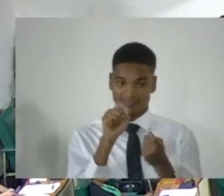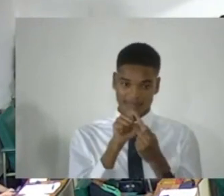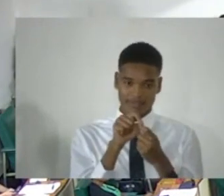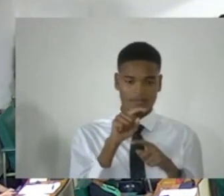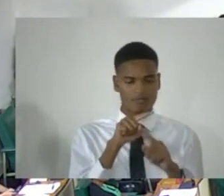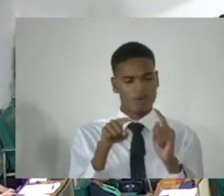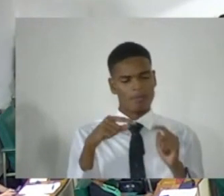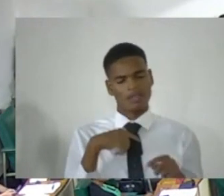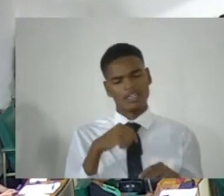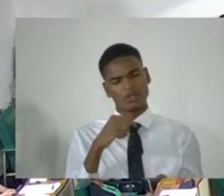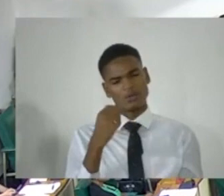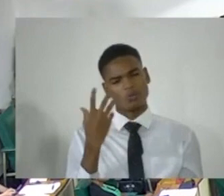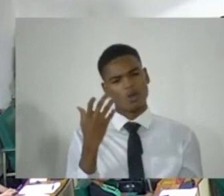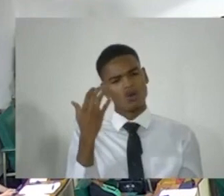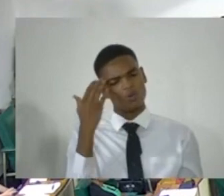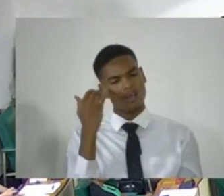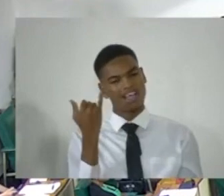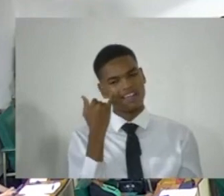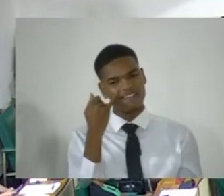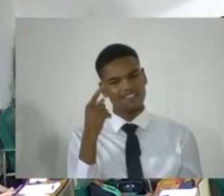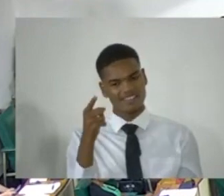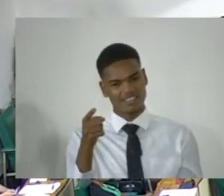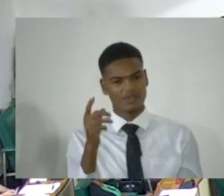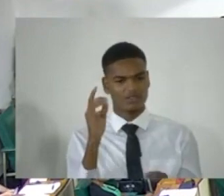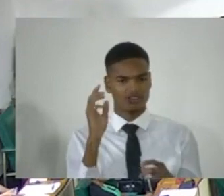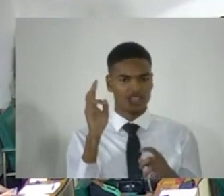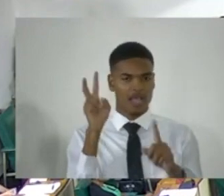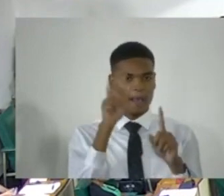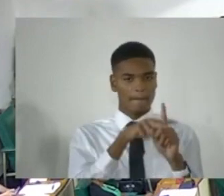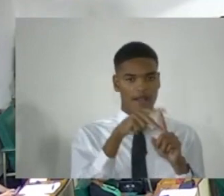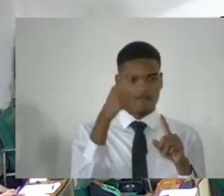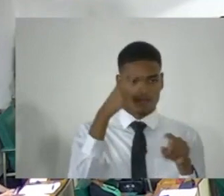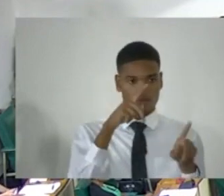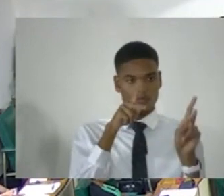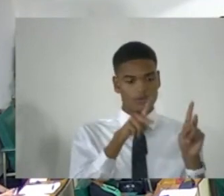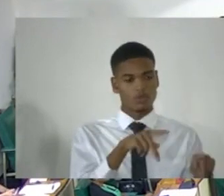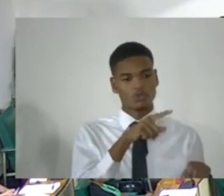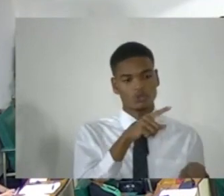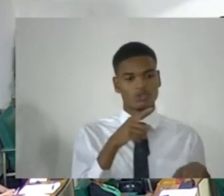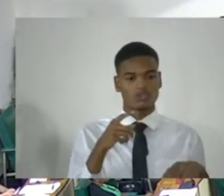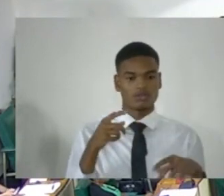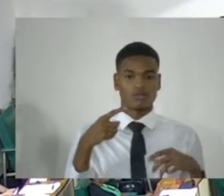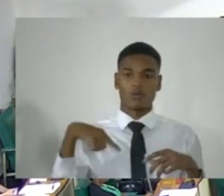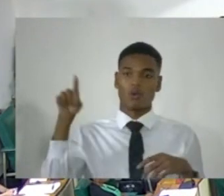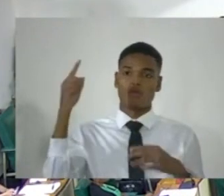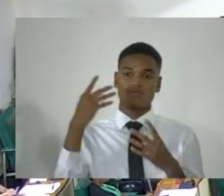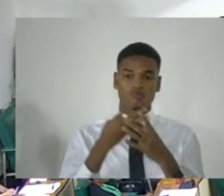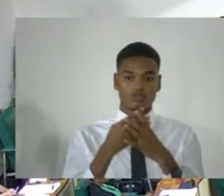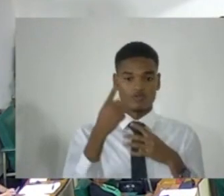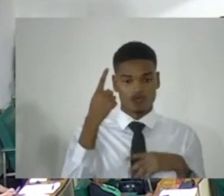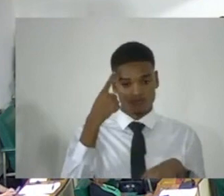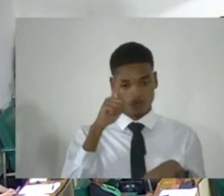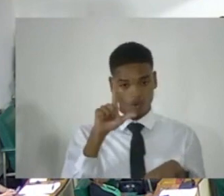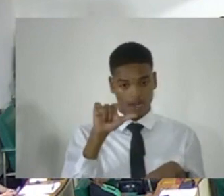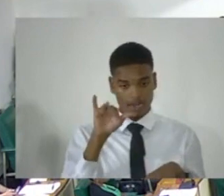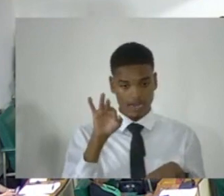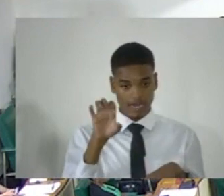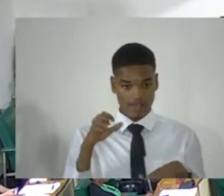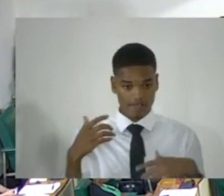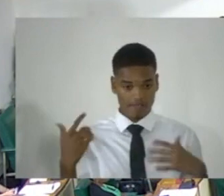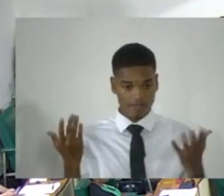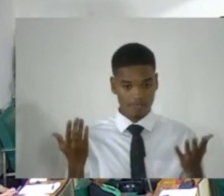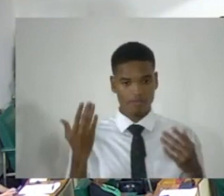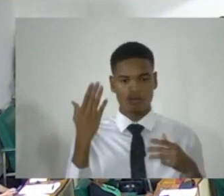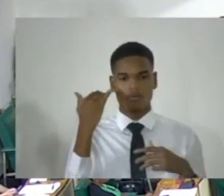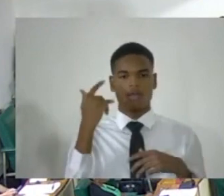would apply to a mandatory life sentence. I say that because, for example, in the case of